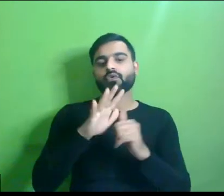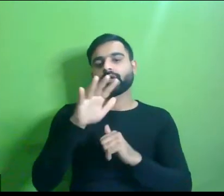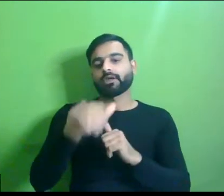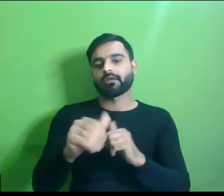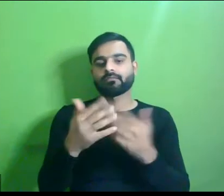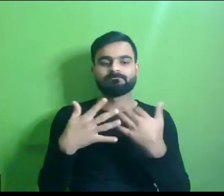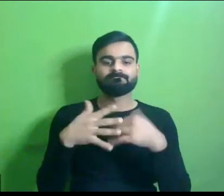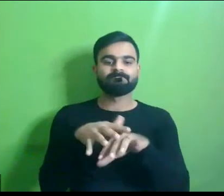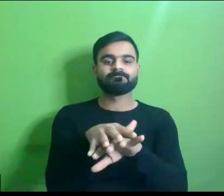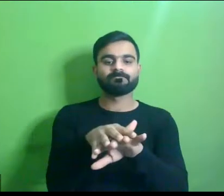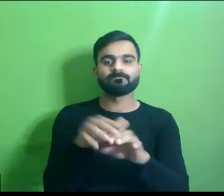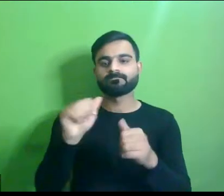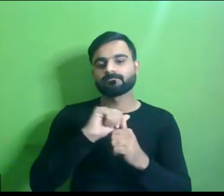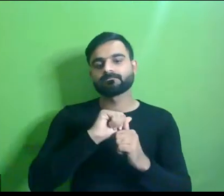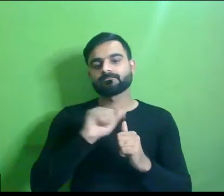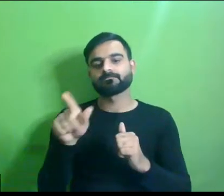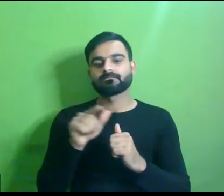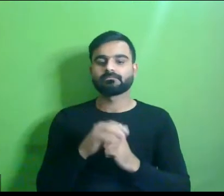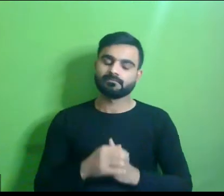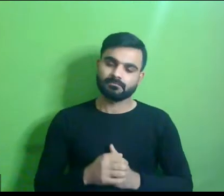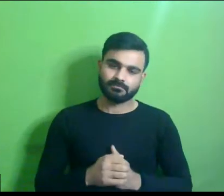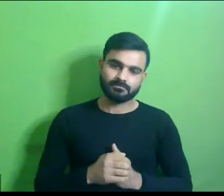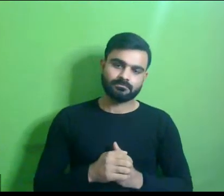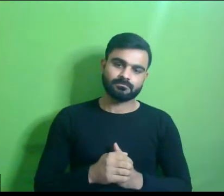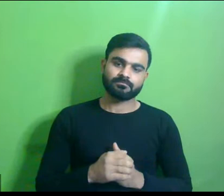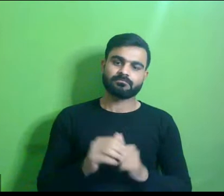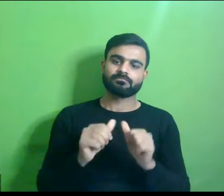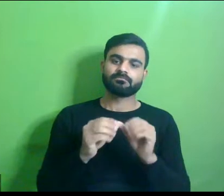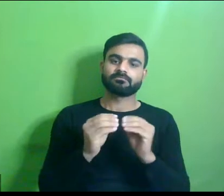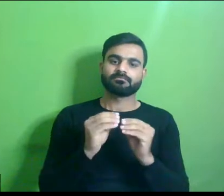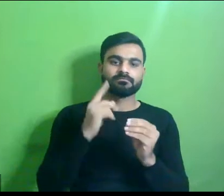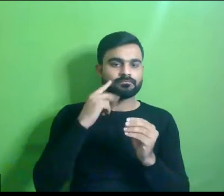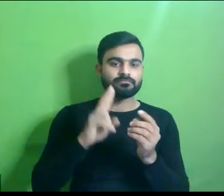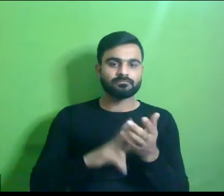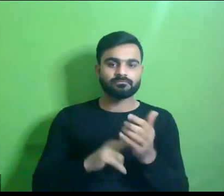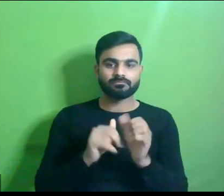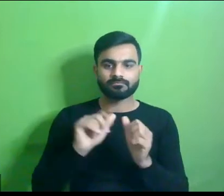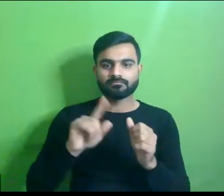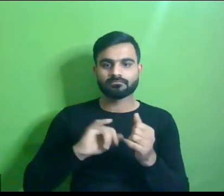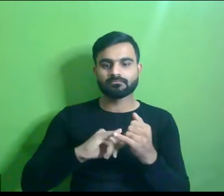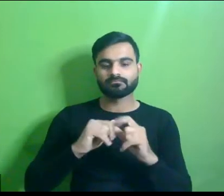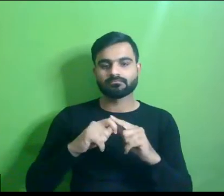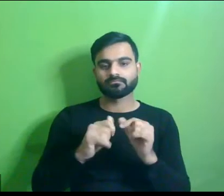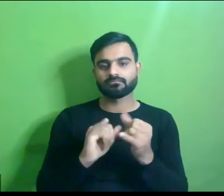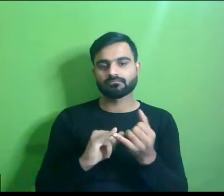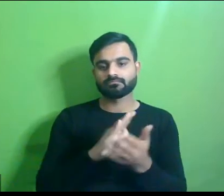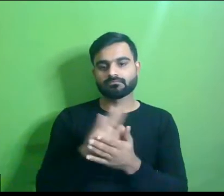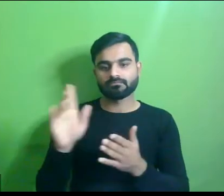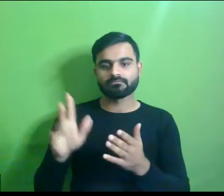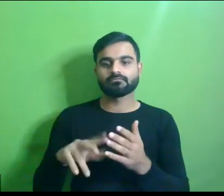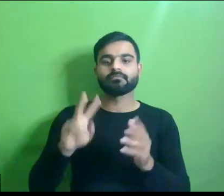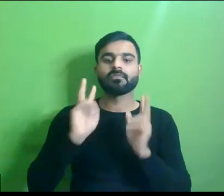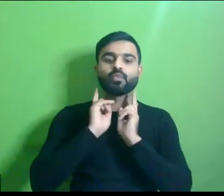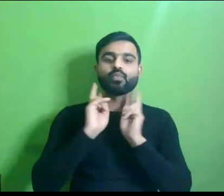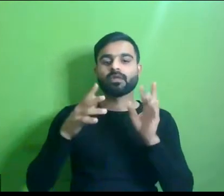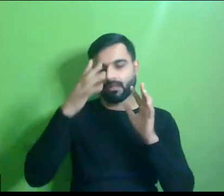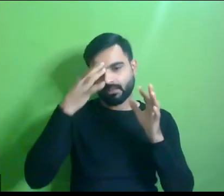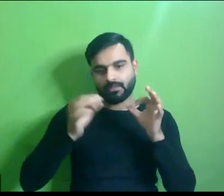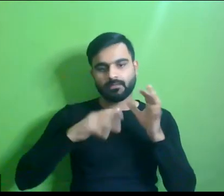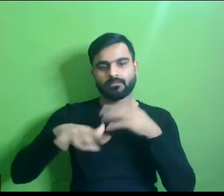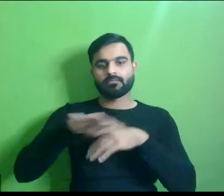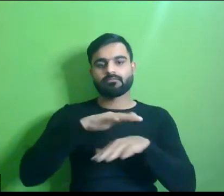inclusive for all and mr abhinav koshal who is an architect with the varanasi smart city limited